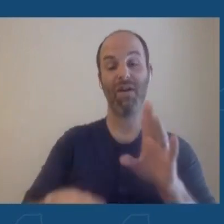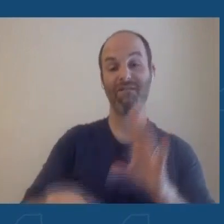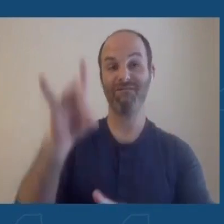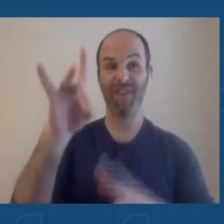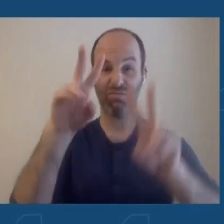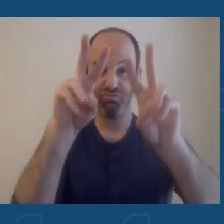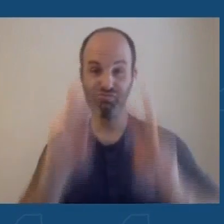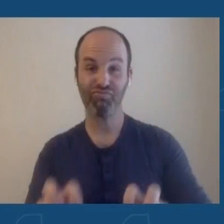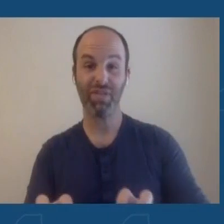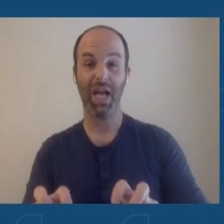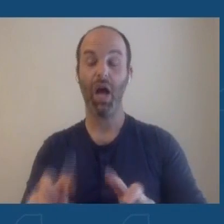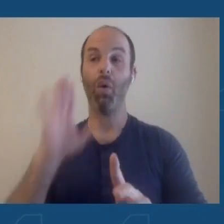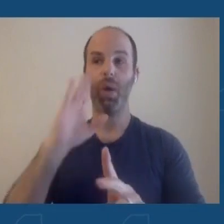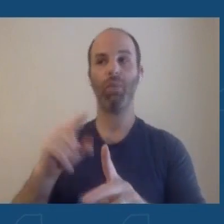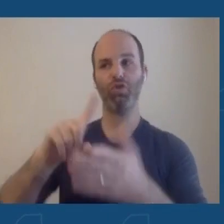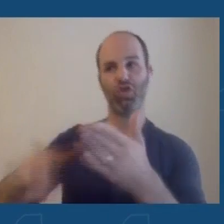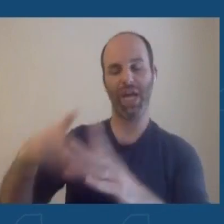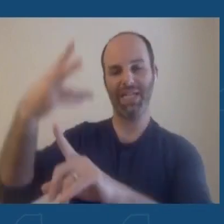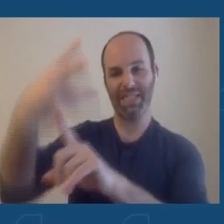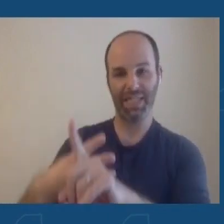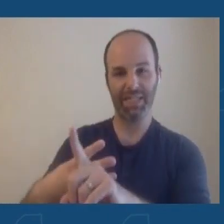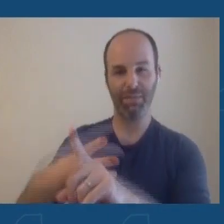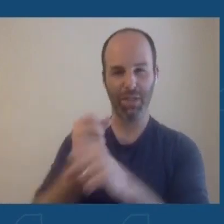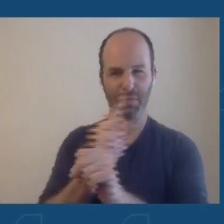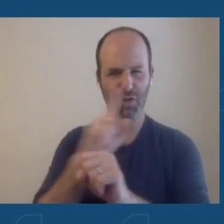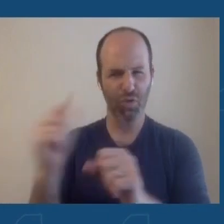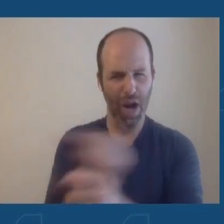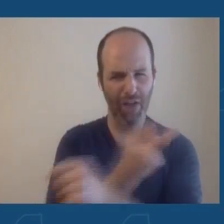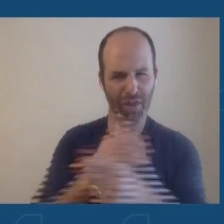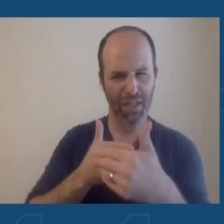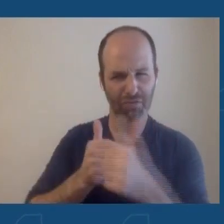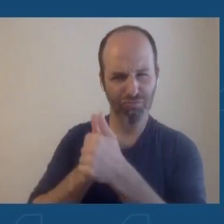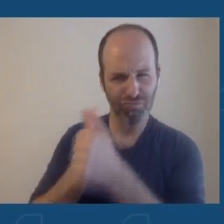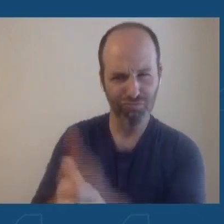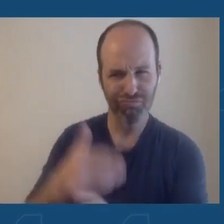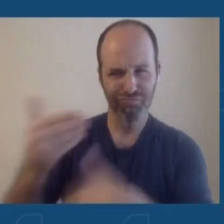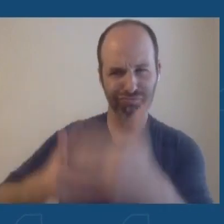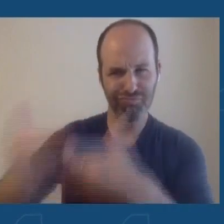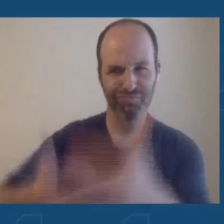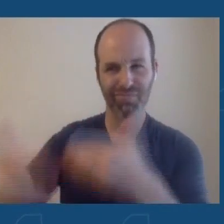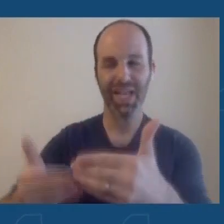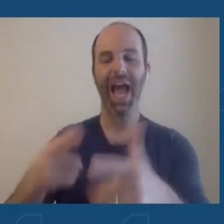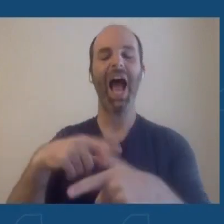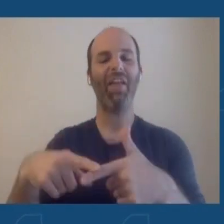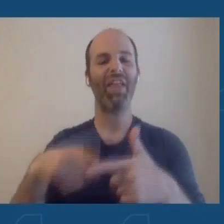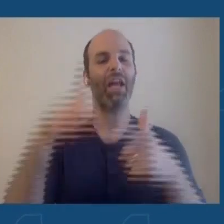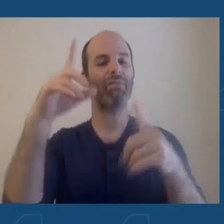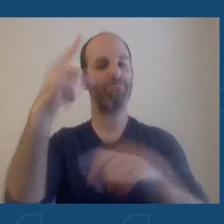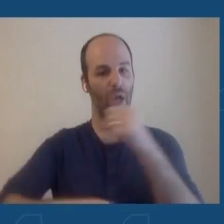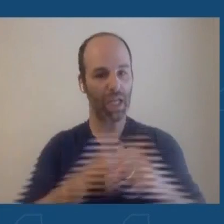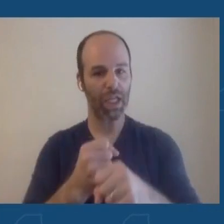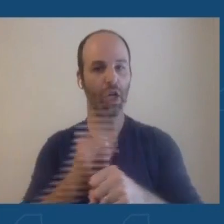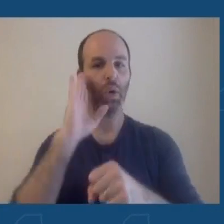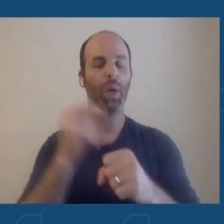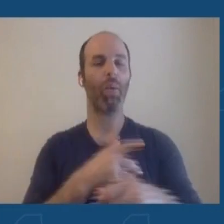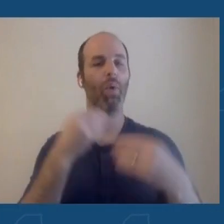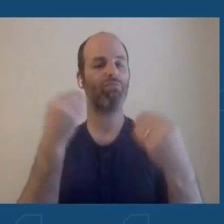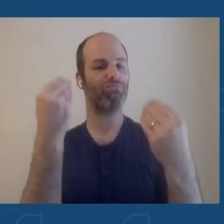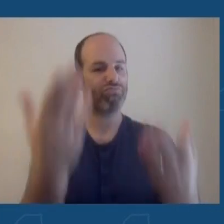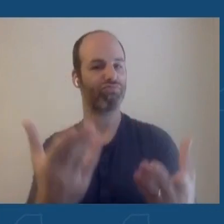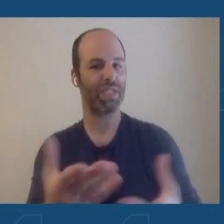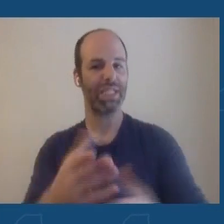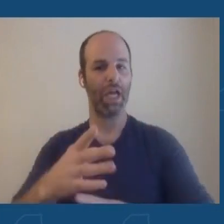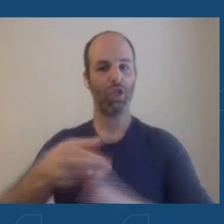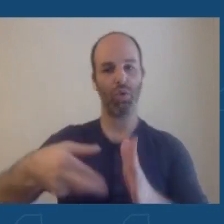everything's on track and we expect to be able to present a review within a year because this is going to be thorough. This is for the